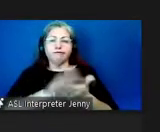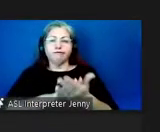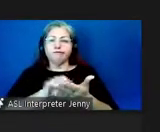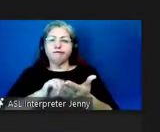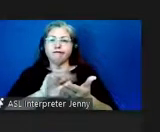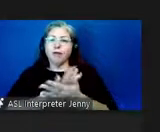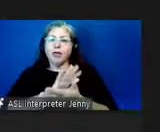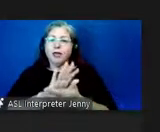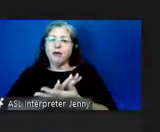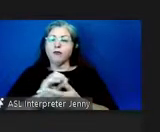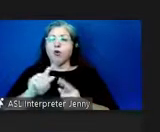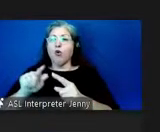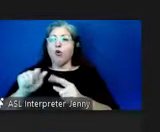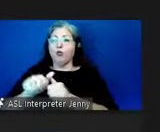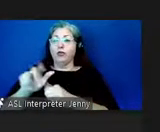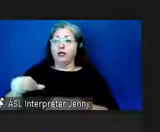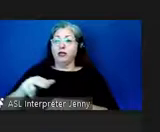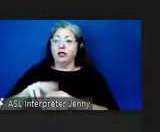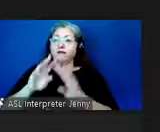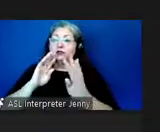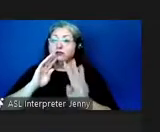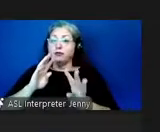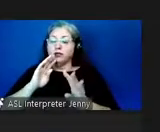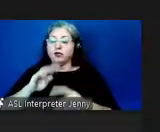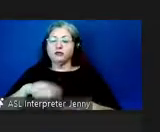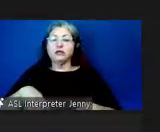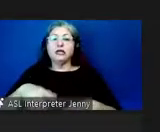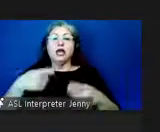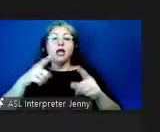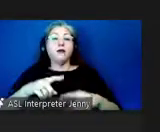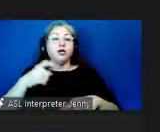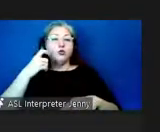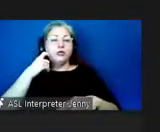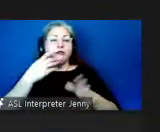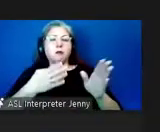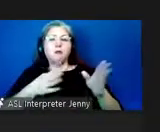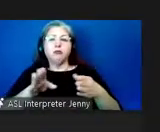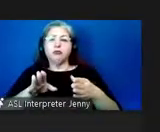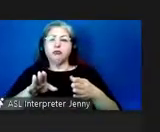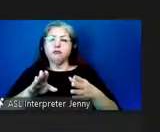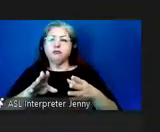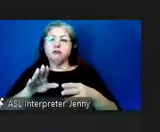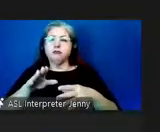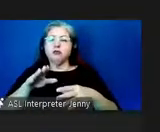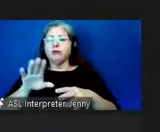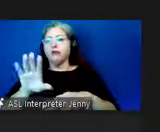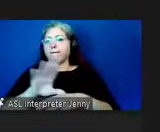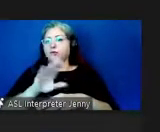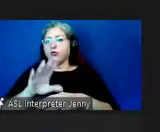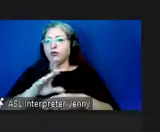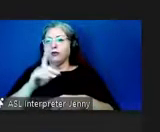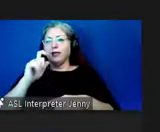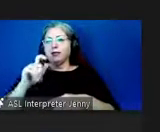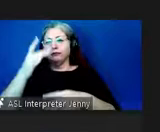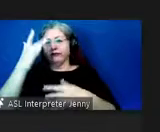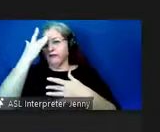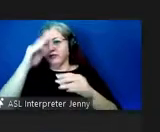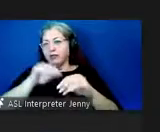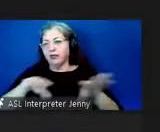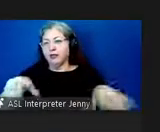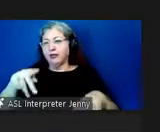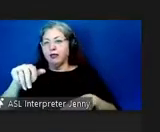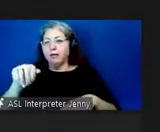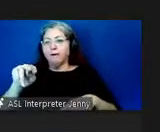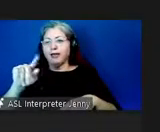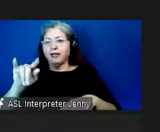native speakers um and more recently has shifted to computers uh during the pandemic um into a